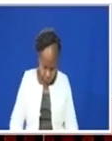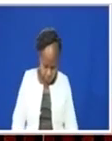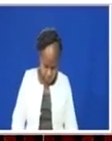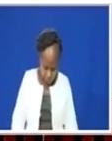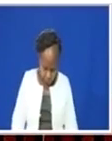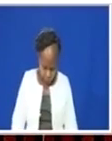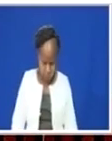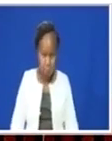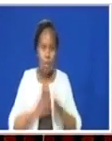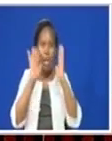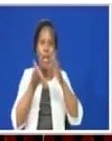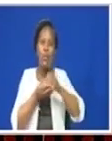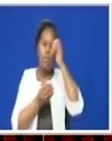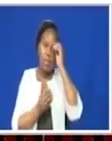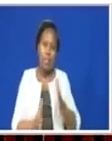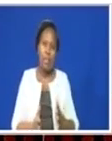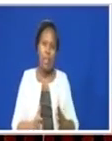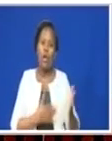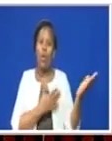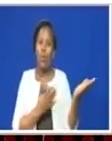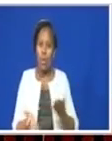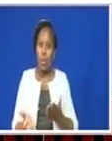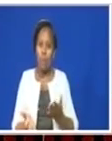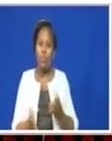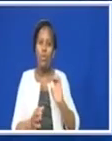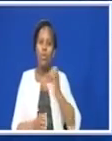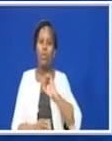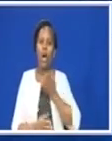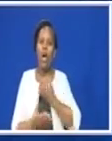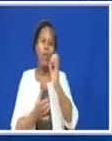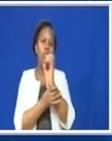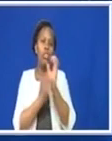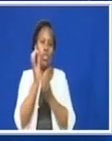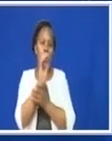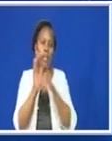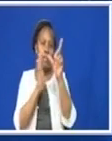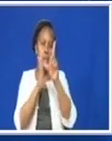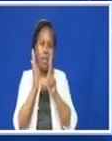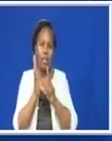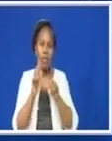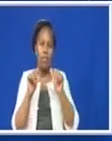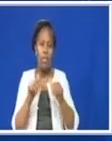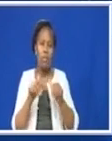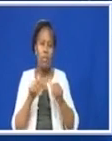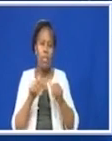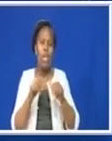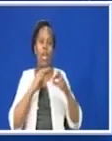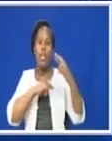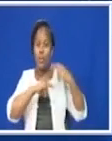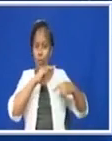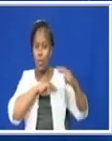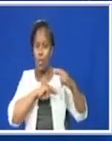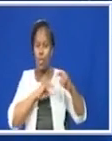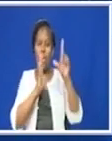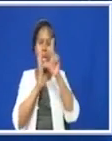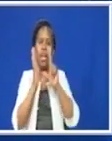Hello, Runner. Welcome to our Geography lesson. This is Geography Revision, Lesson